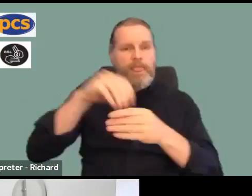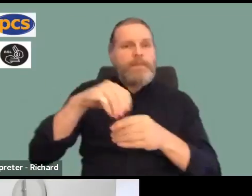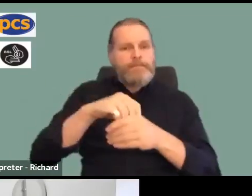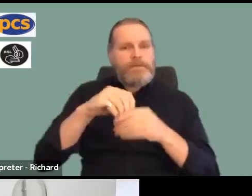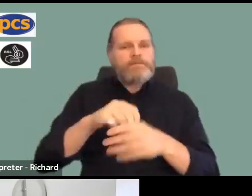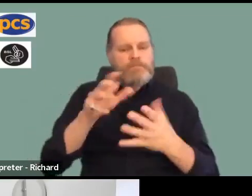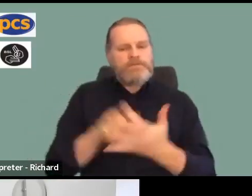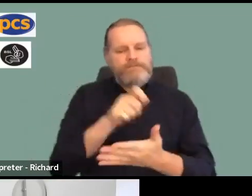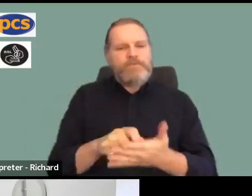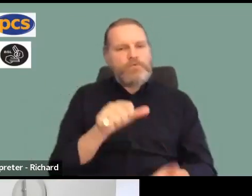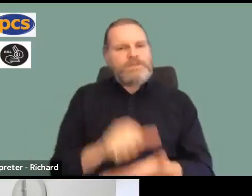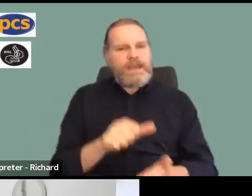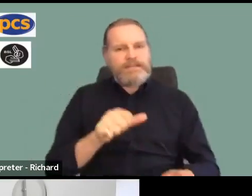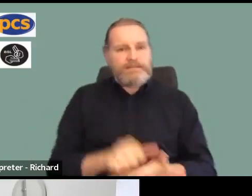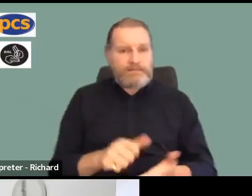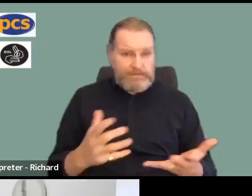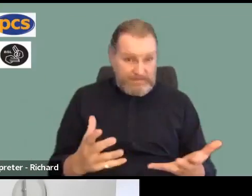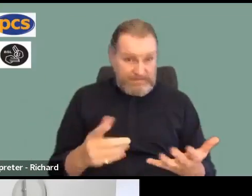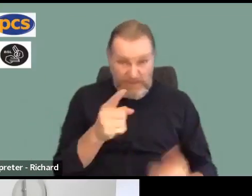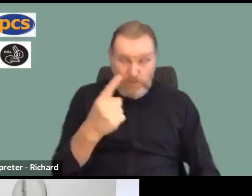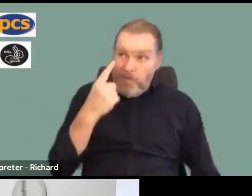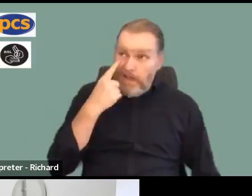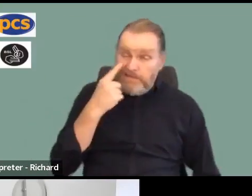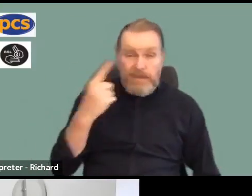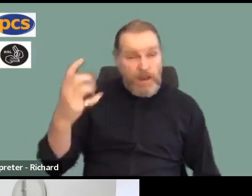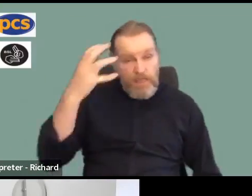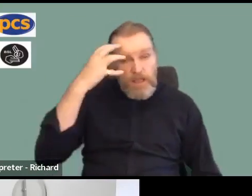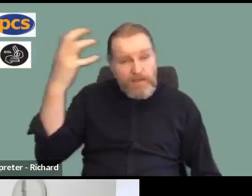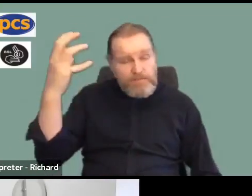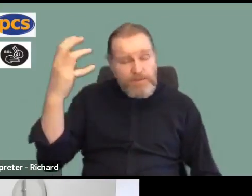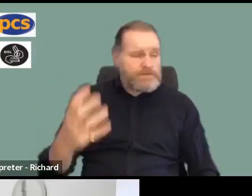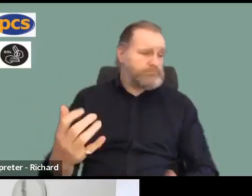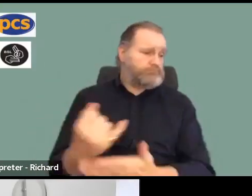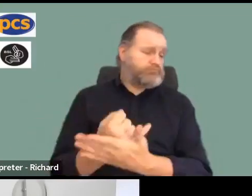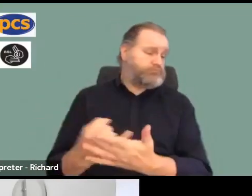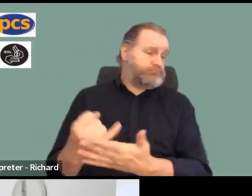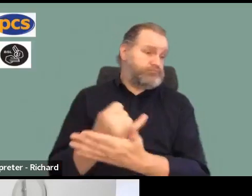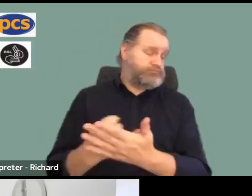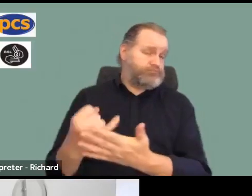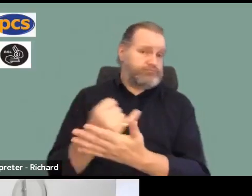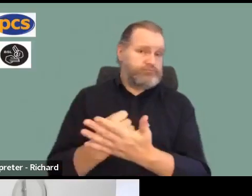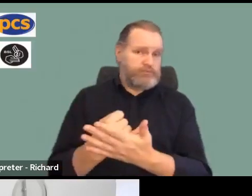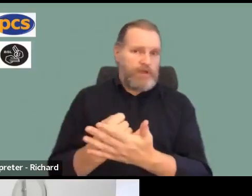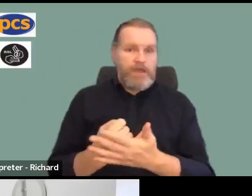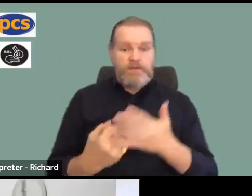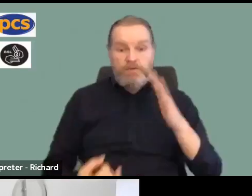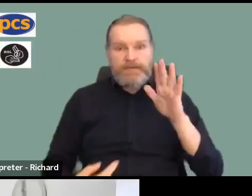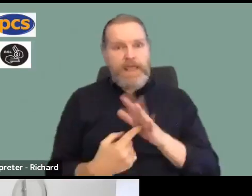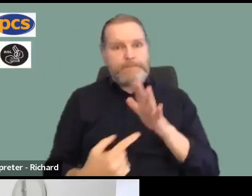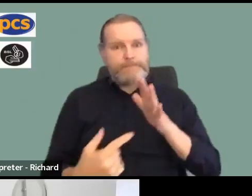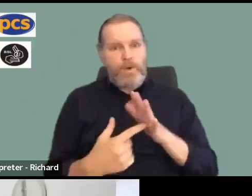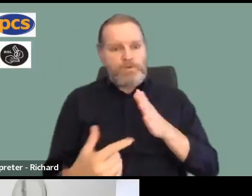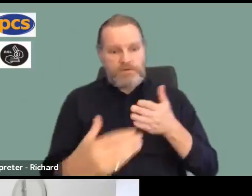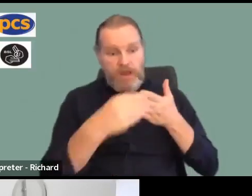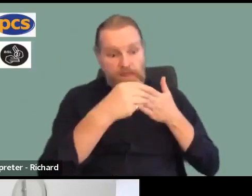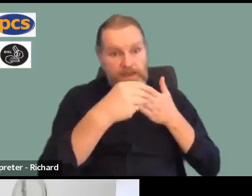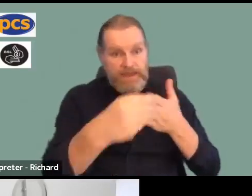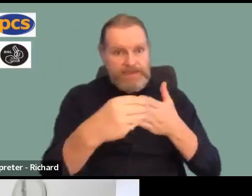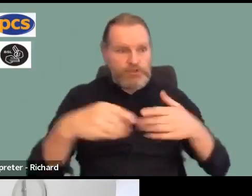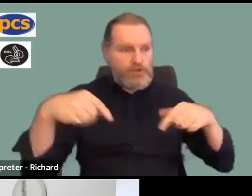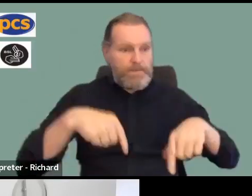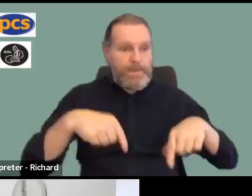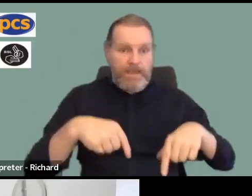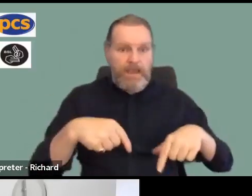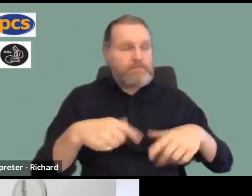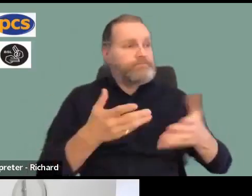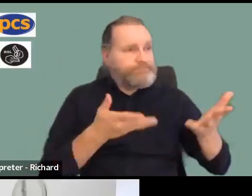So, colleagues, I hope what people can see is faced with all of this, your leadership of the union realized that having had a debate at our conference